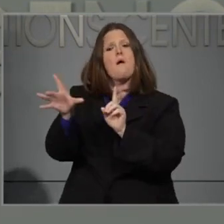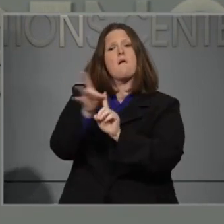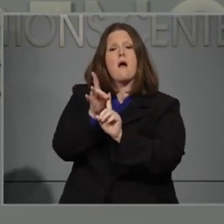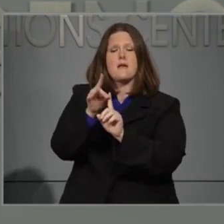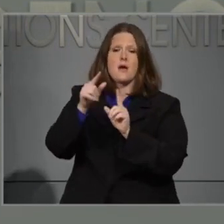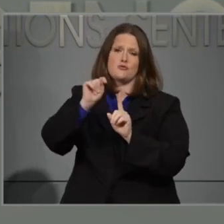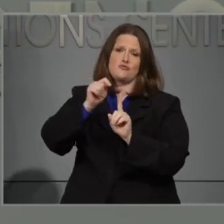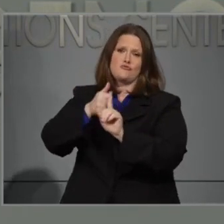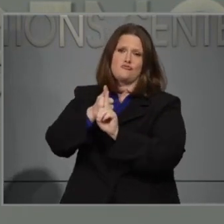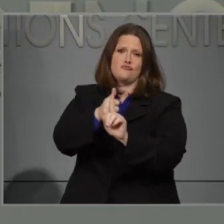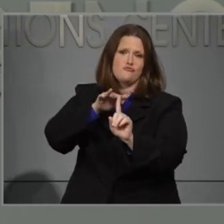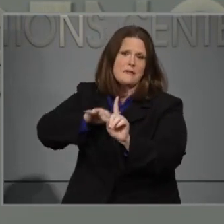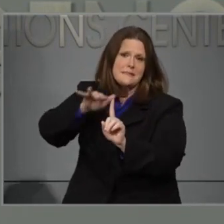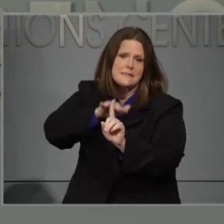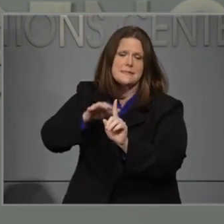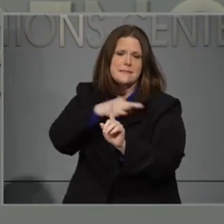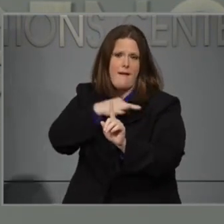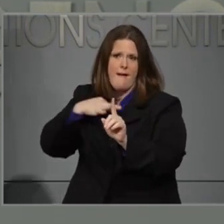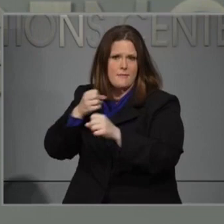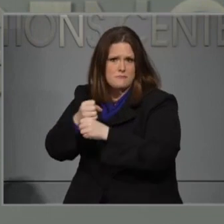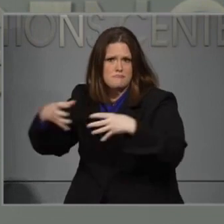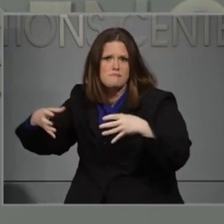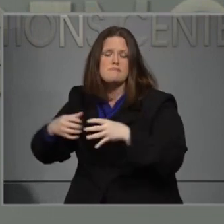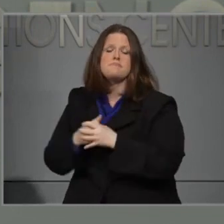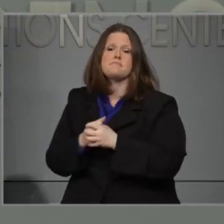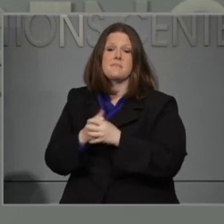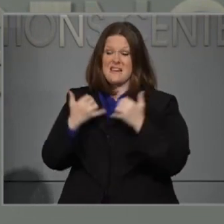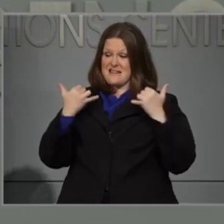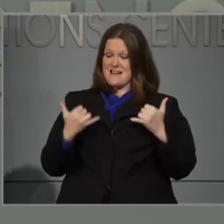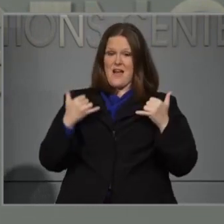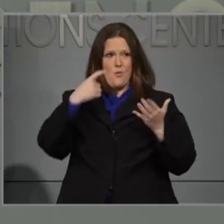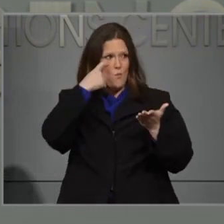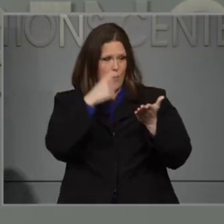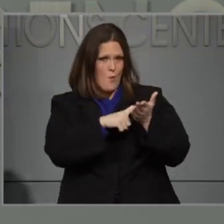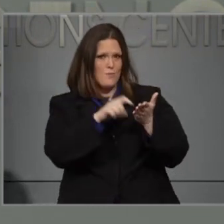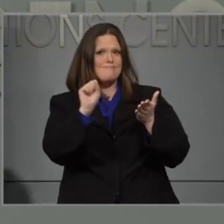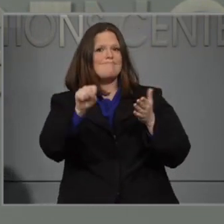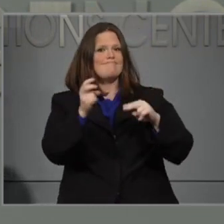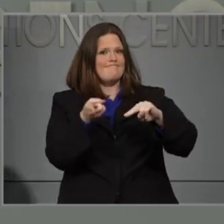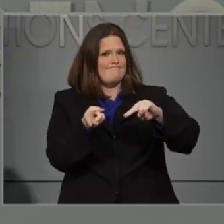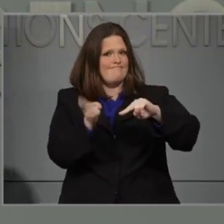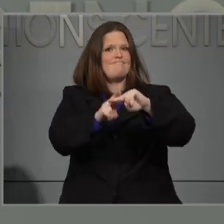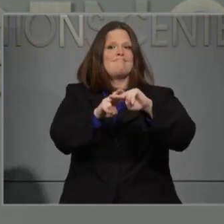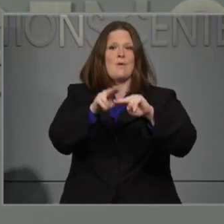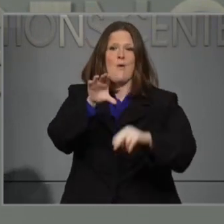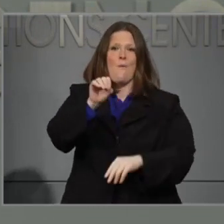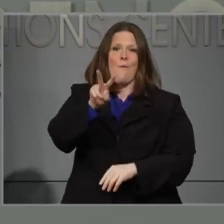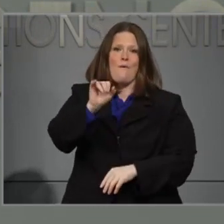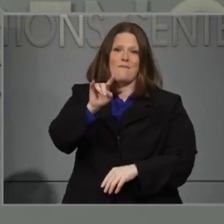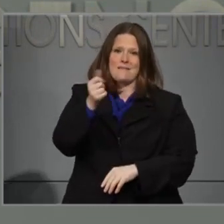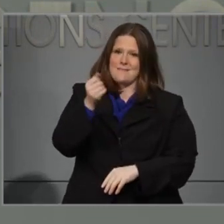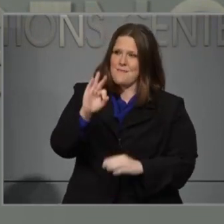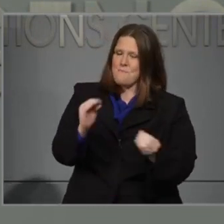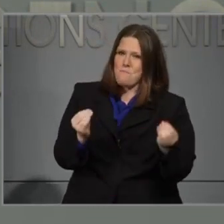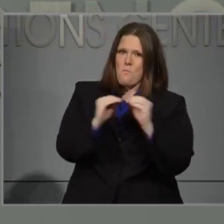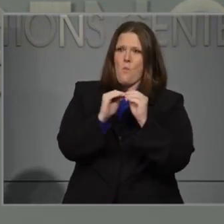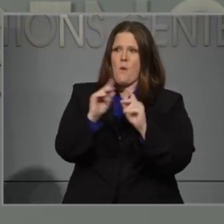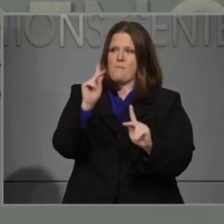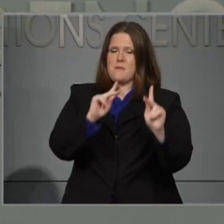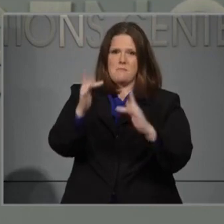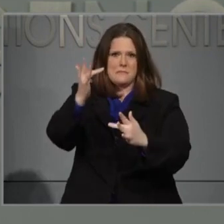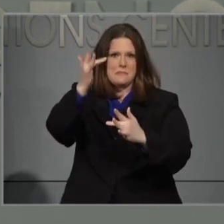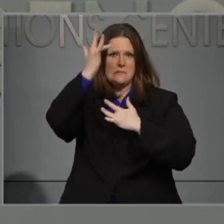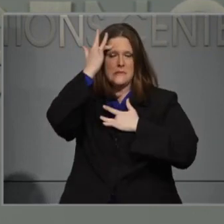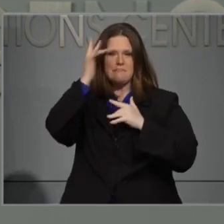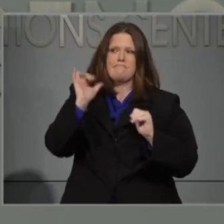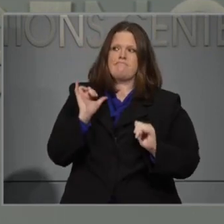We are now drawing on these capabilities as we respond to the increase of COVID-19 cases that we're seeing across our state,